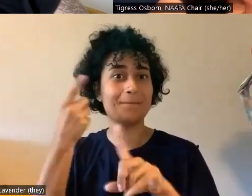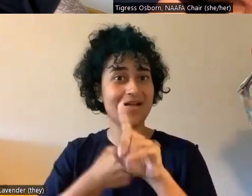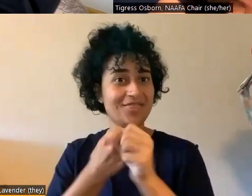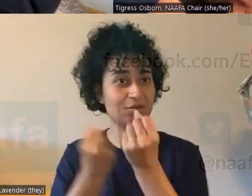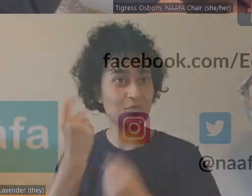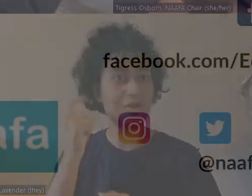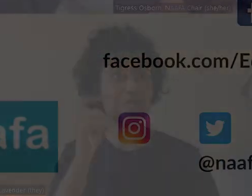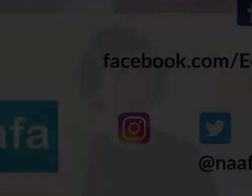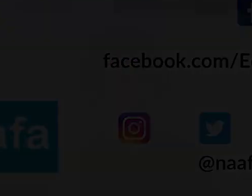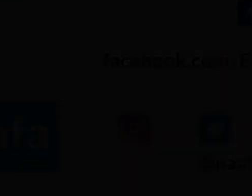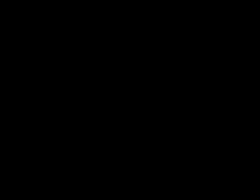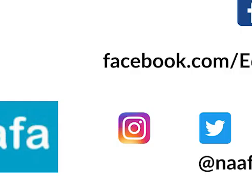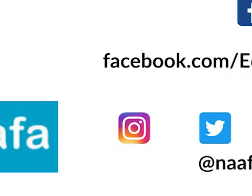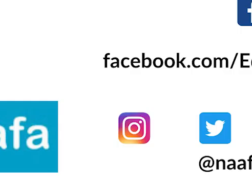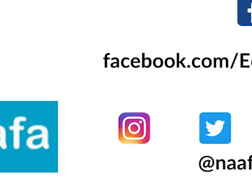being here. We'll see you next time.